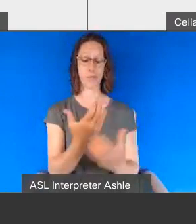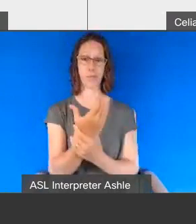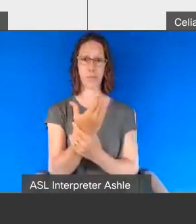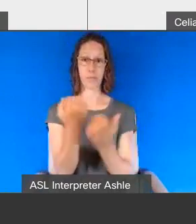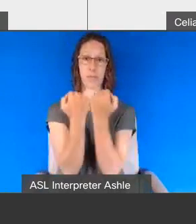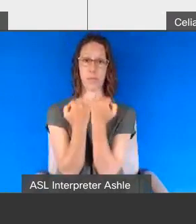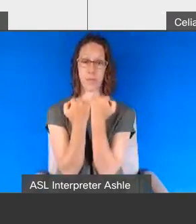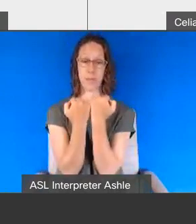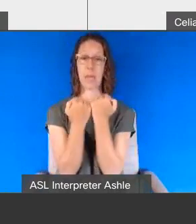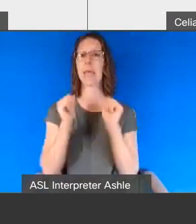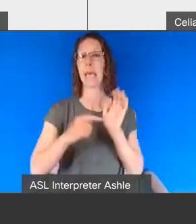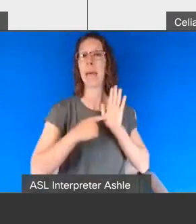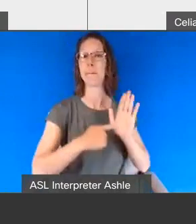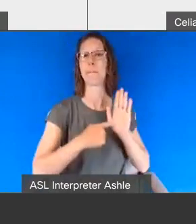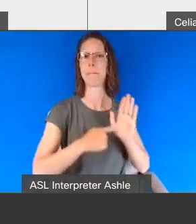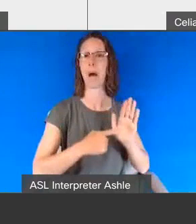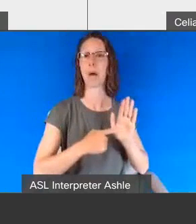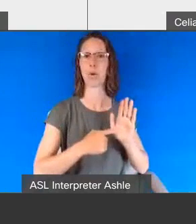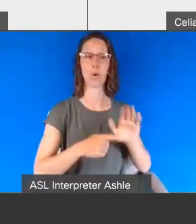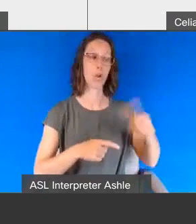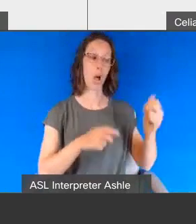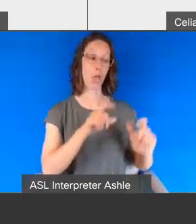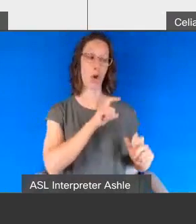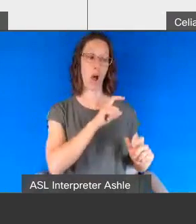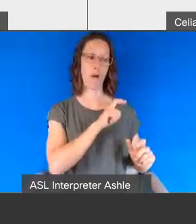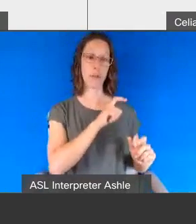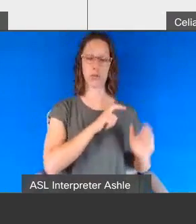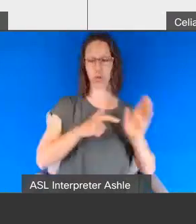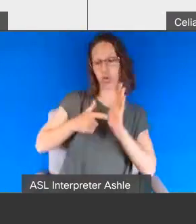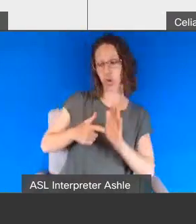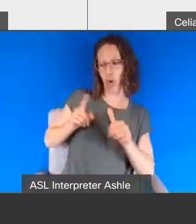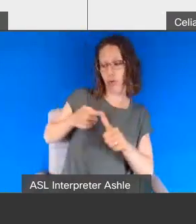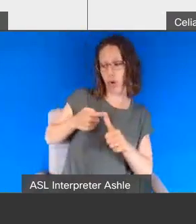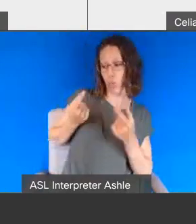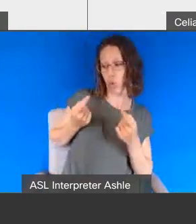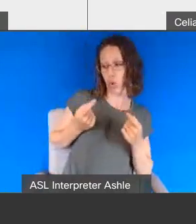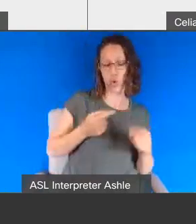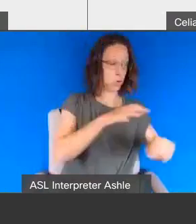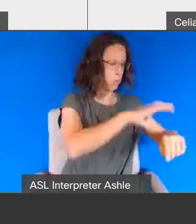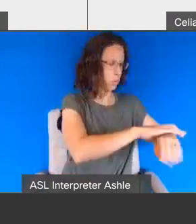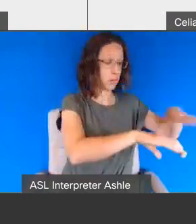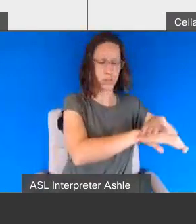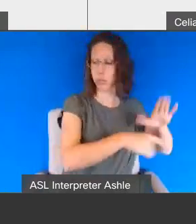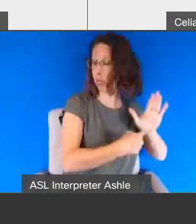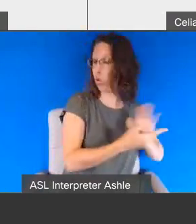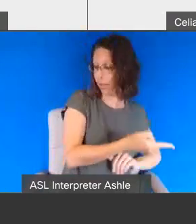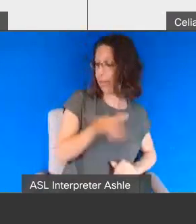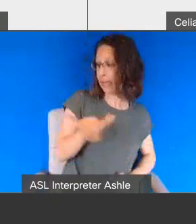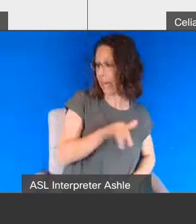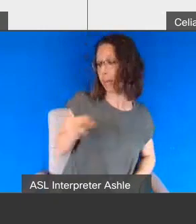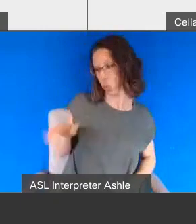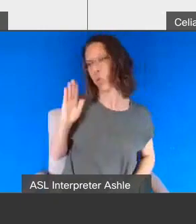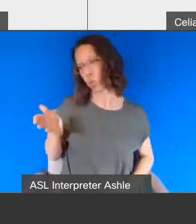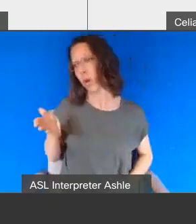model it on a fellow officer to show them what they're going to do that's oftentimes can assist in